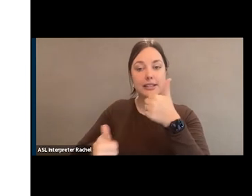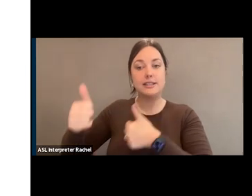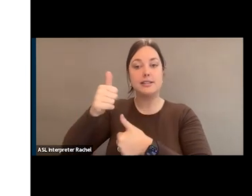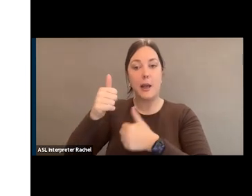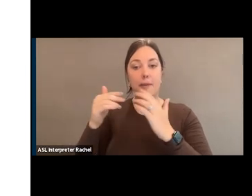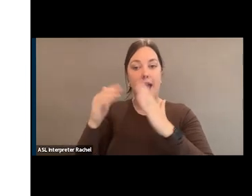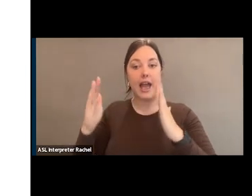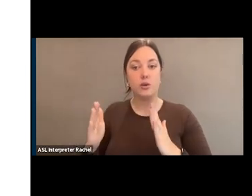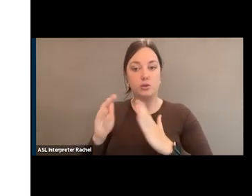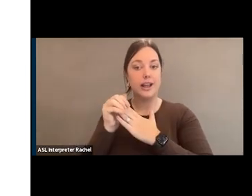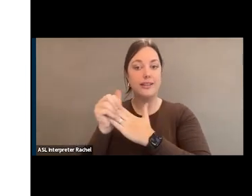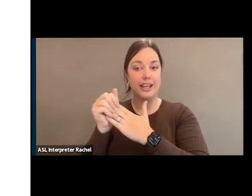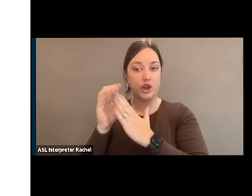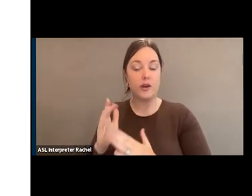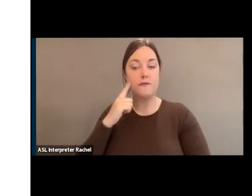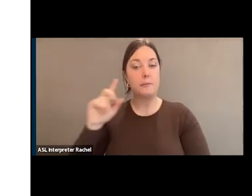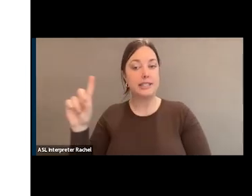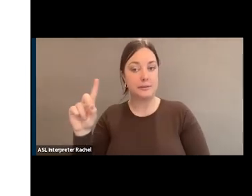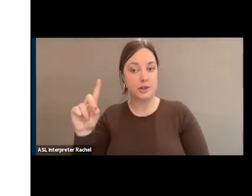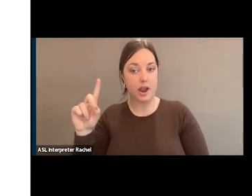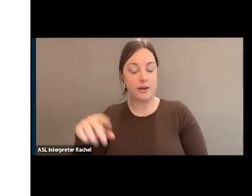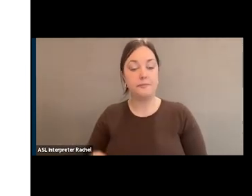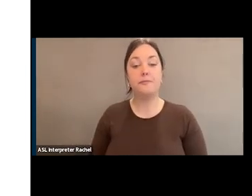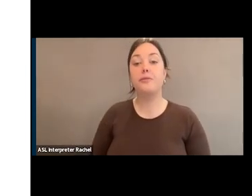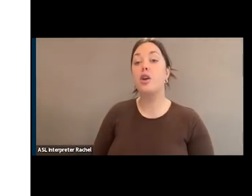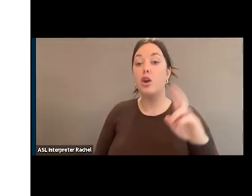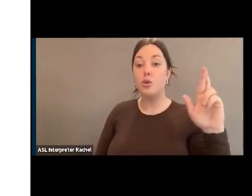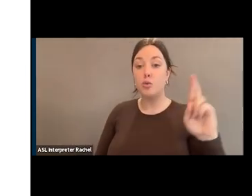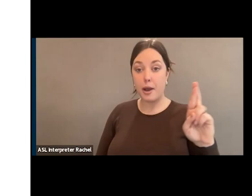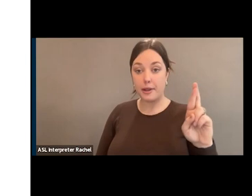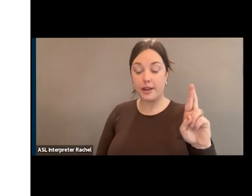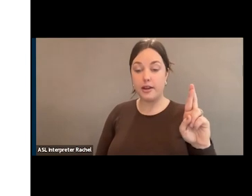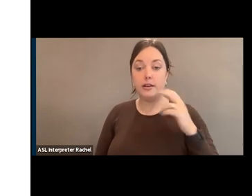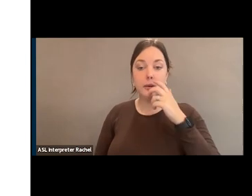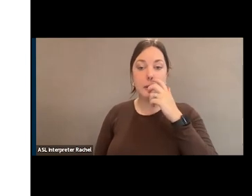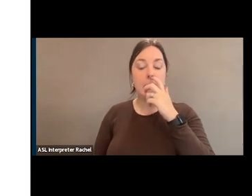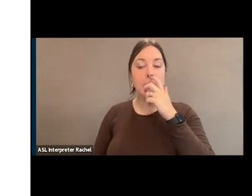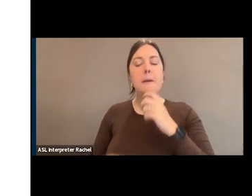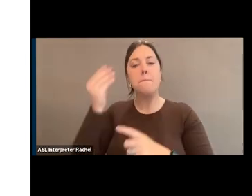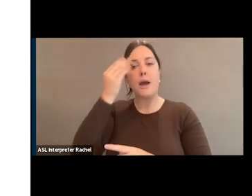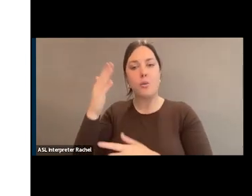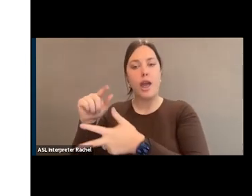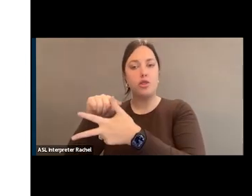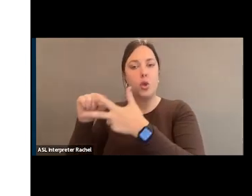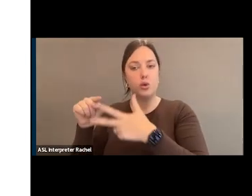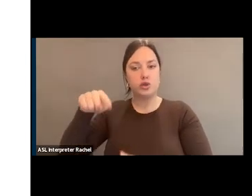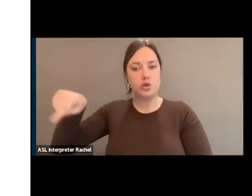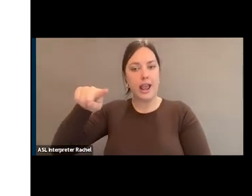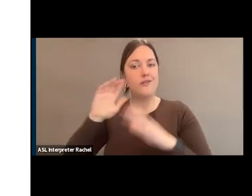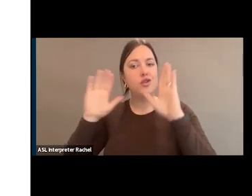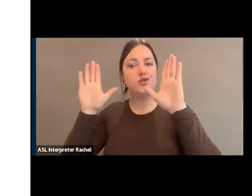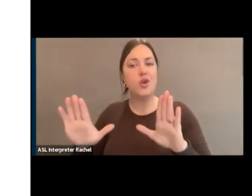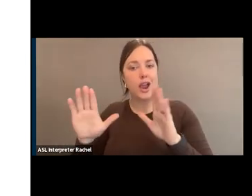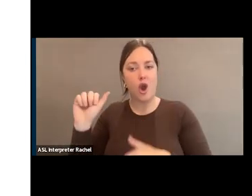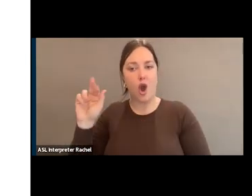on the Democratic side. And on the Republican side, and by the way, all of those three have an excellent arts voting record.